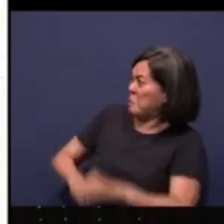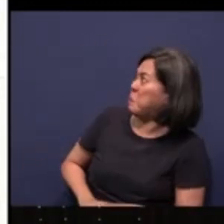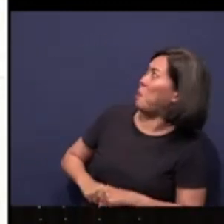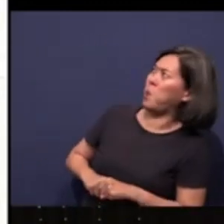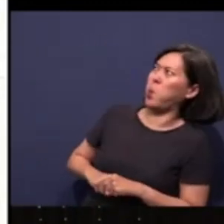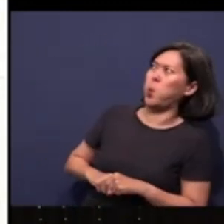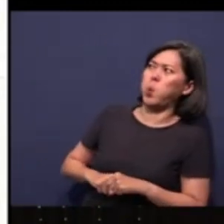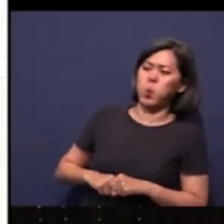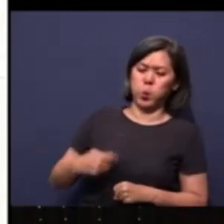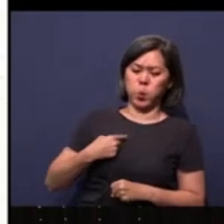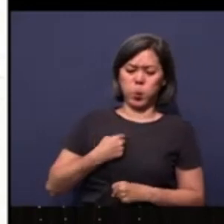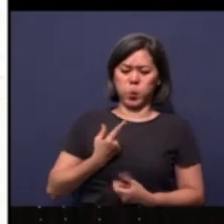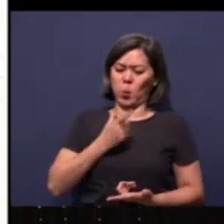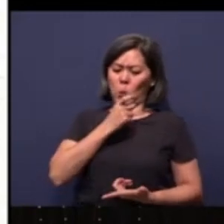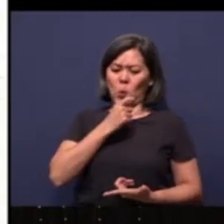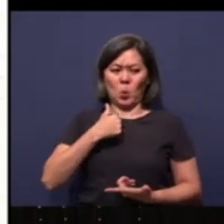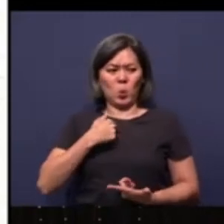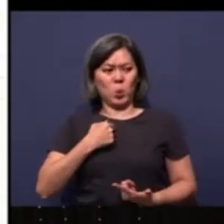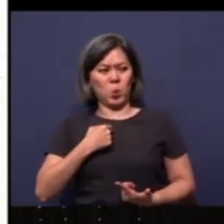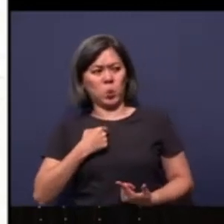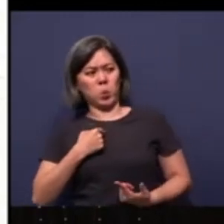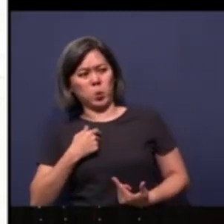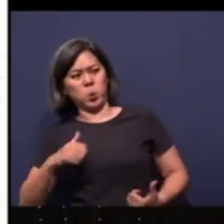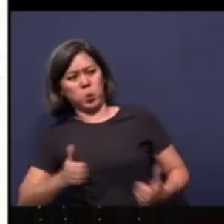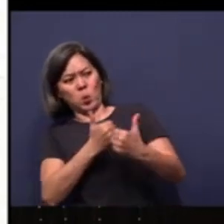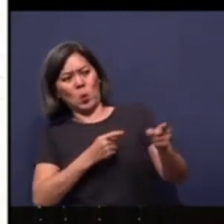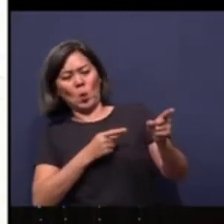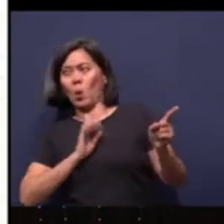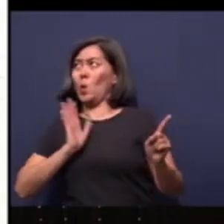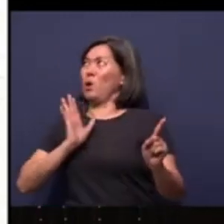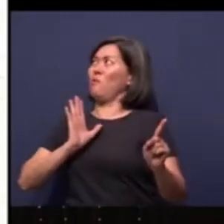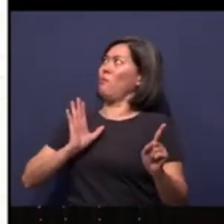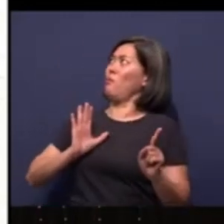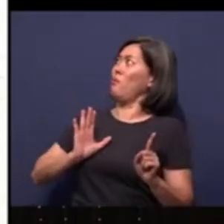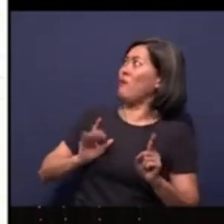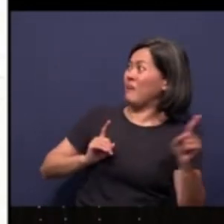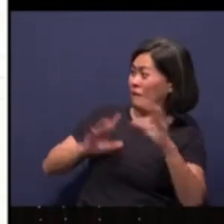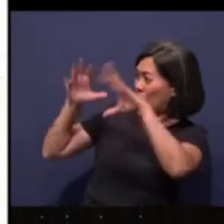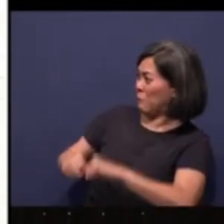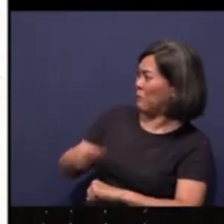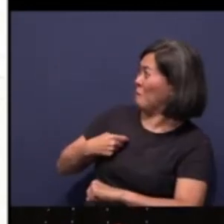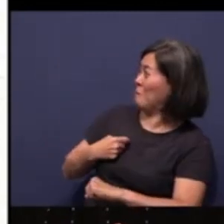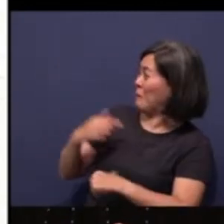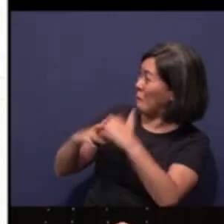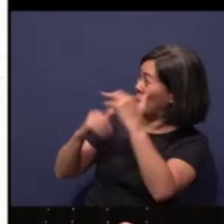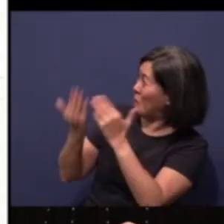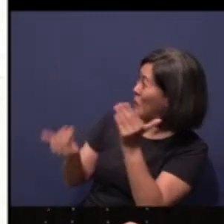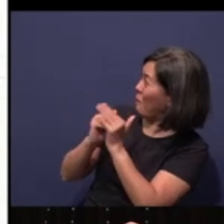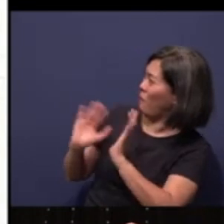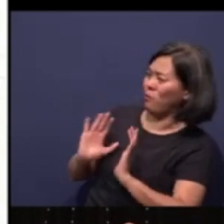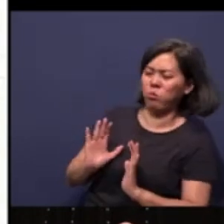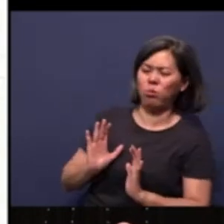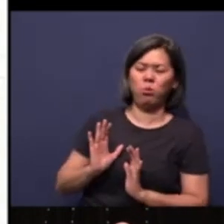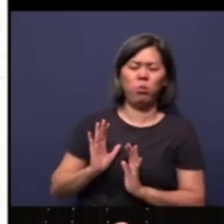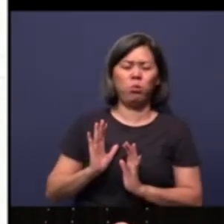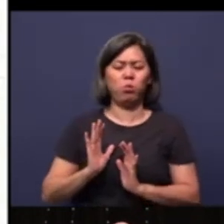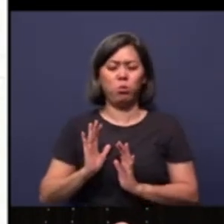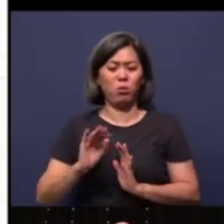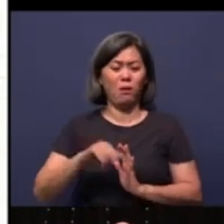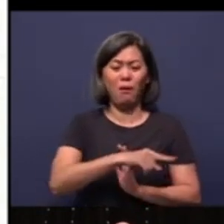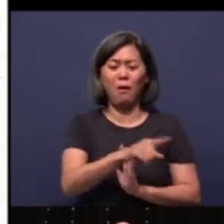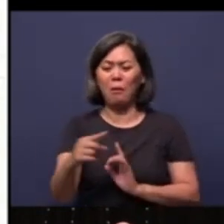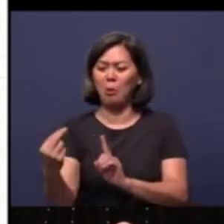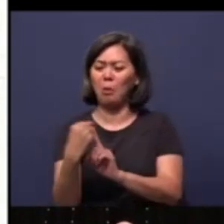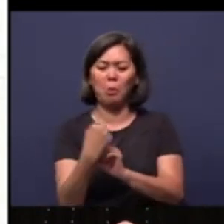So who am I to contest this big king, right? And to rebuild what he tore down? After all, I got a lot of nagging people outside